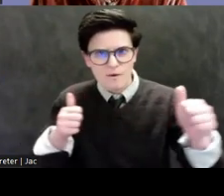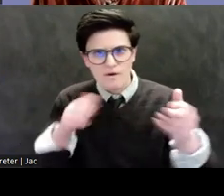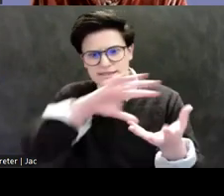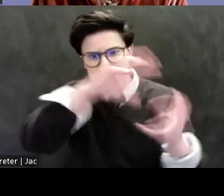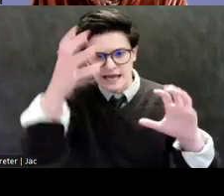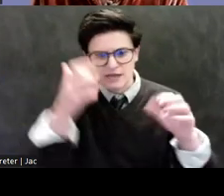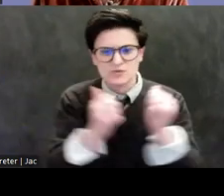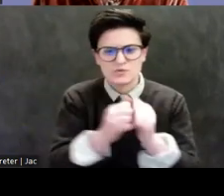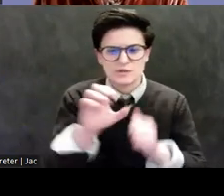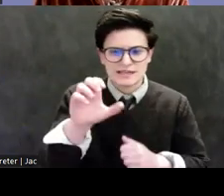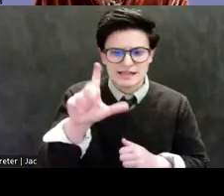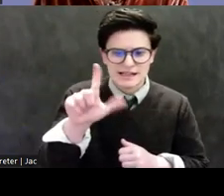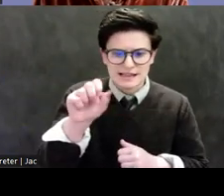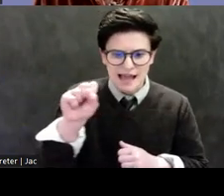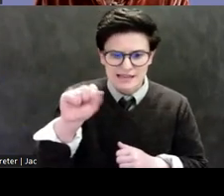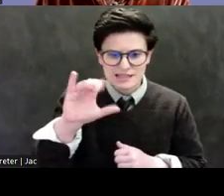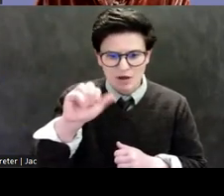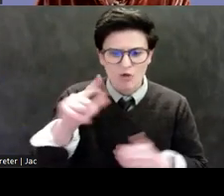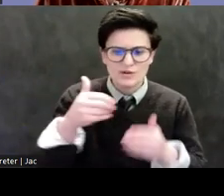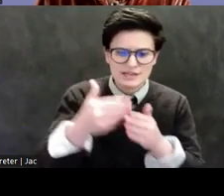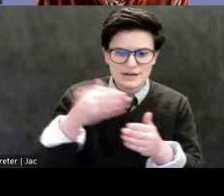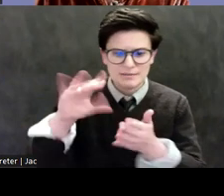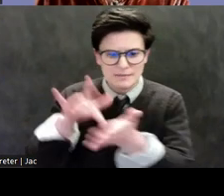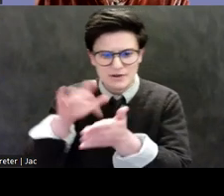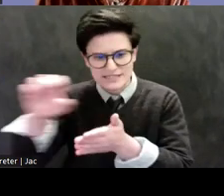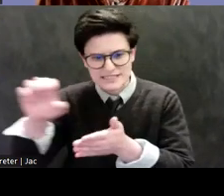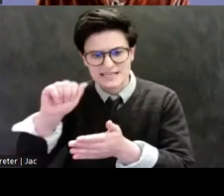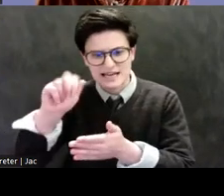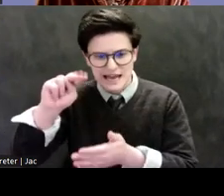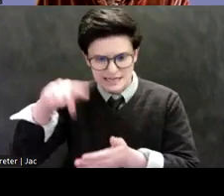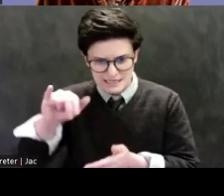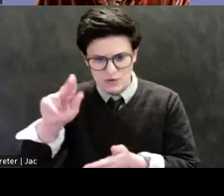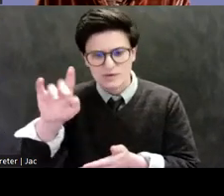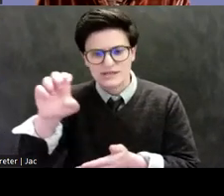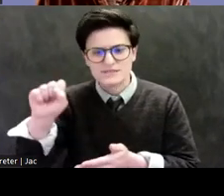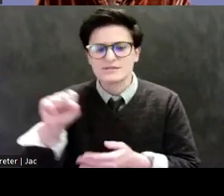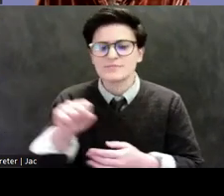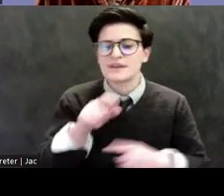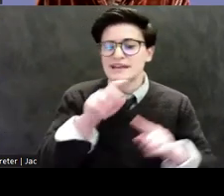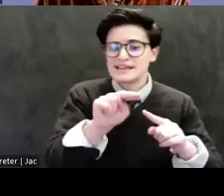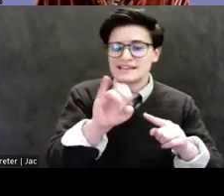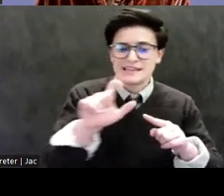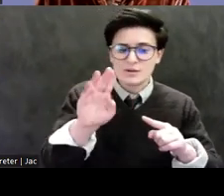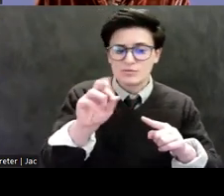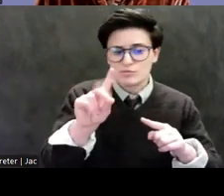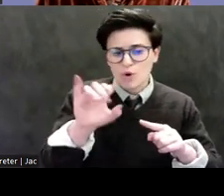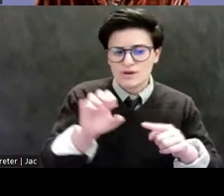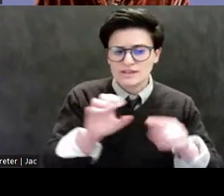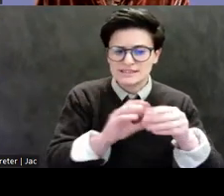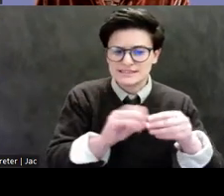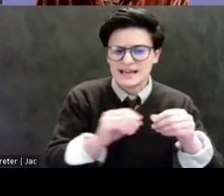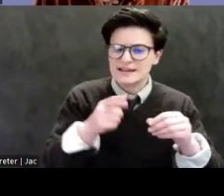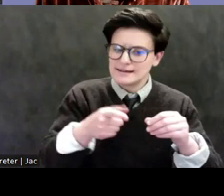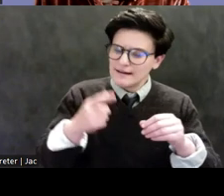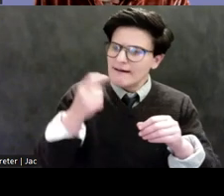scholars Neil Brody and Ginny Duhl warned that, in contrast, quote, most Asian objects that appear on the market do so seemingly